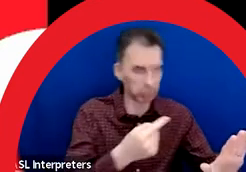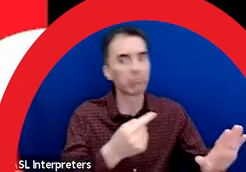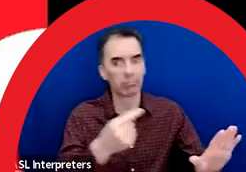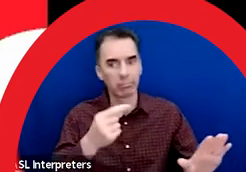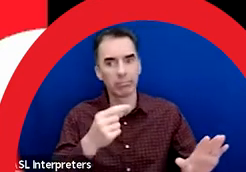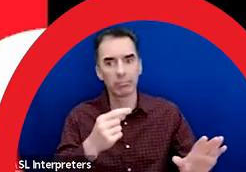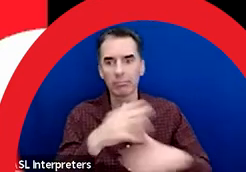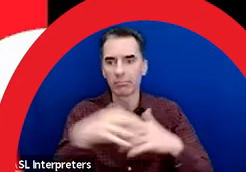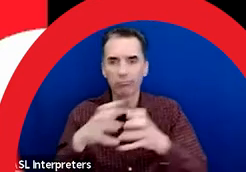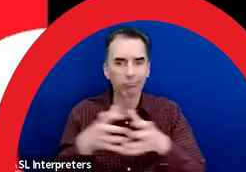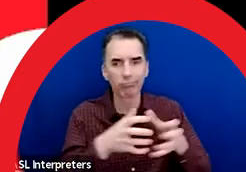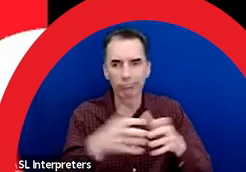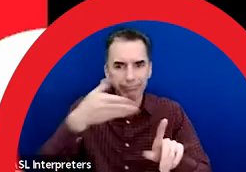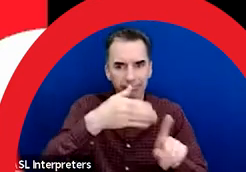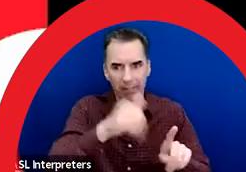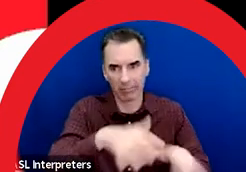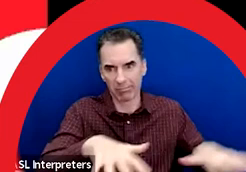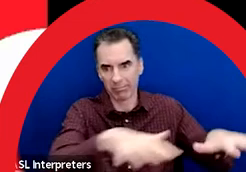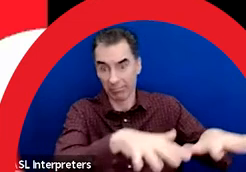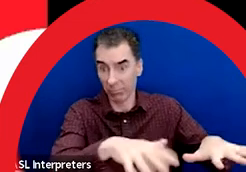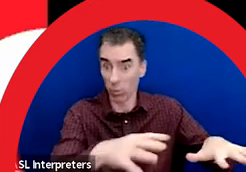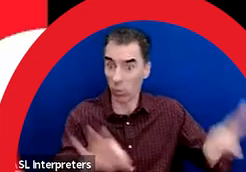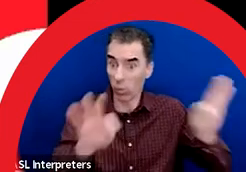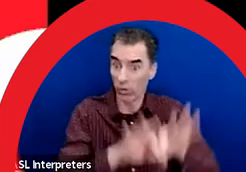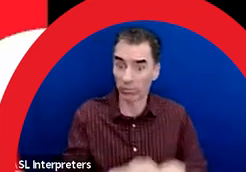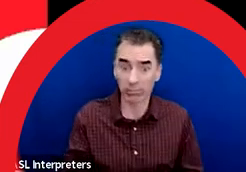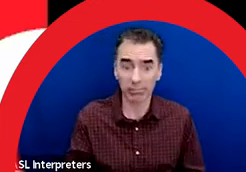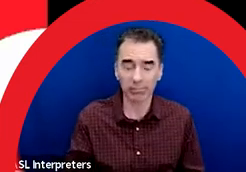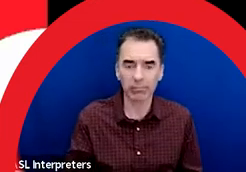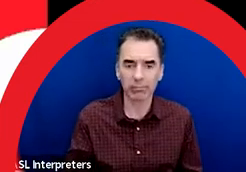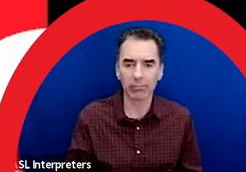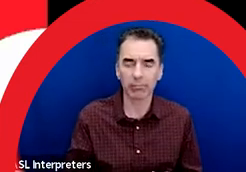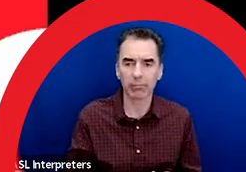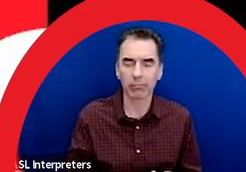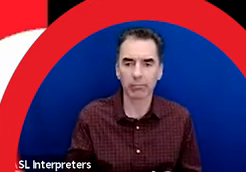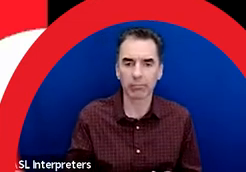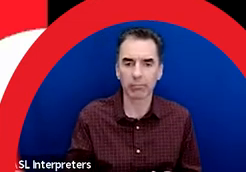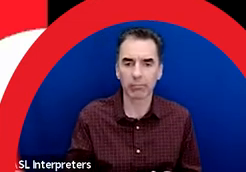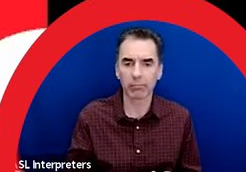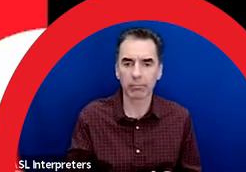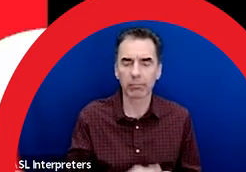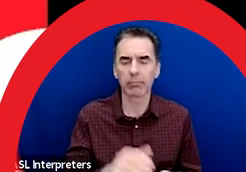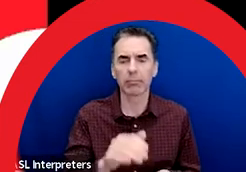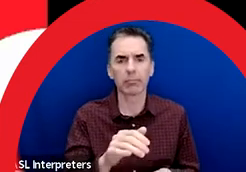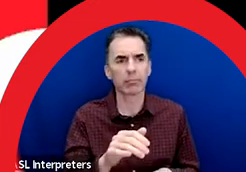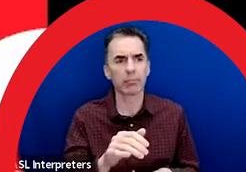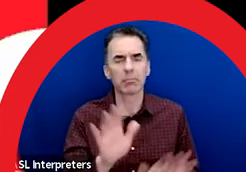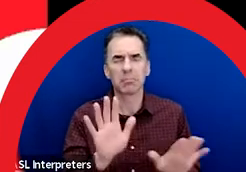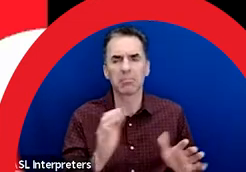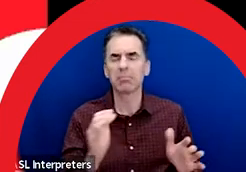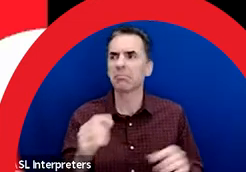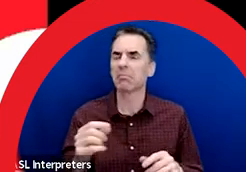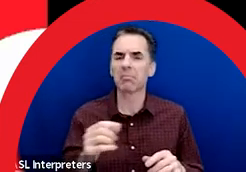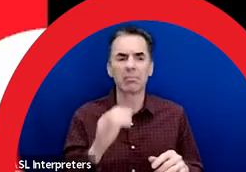I'd just like to add one more note about Chinatown and the history and how we got to where we are today.